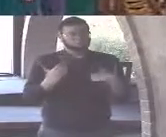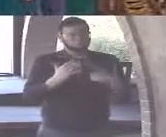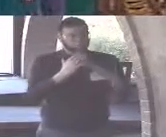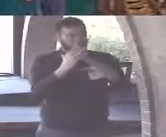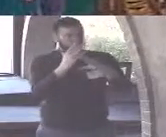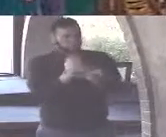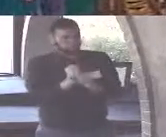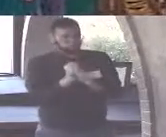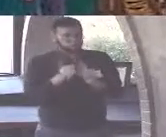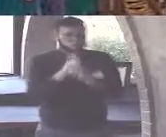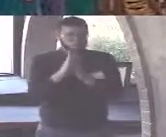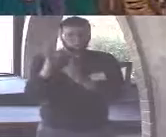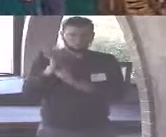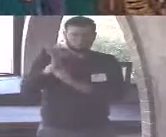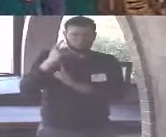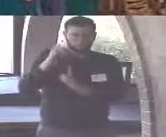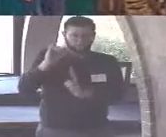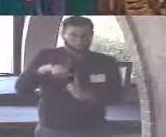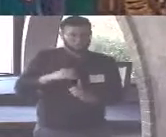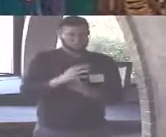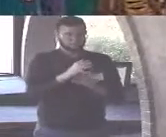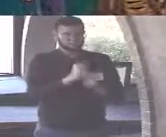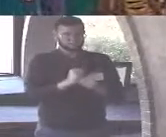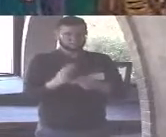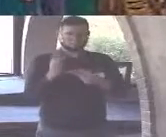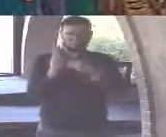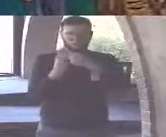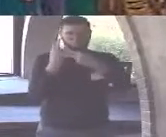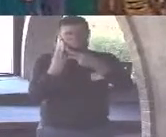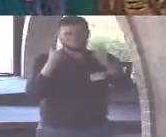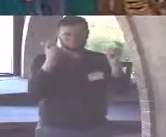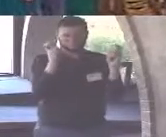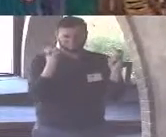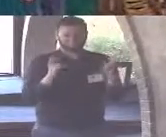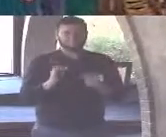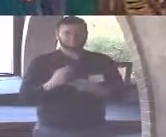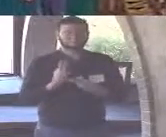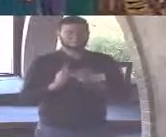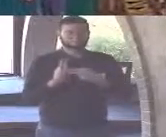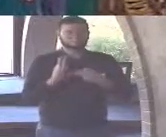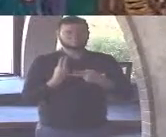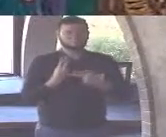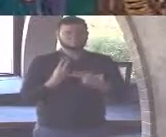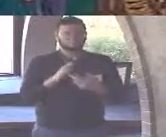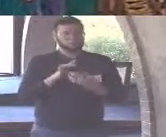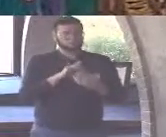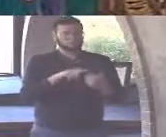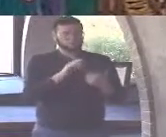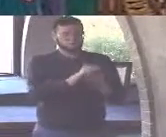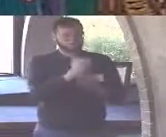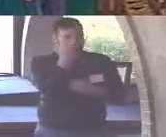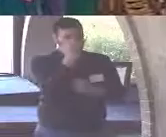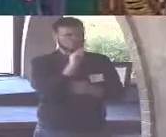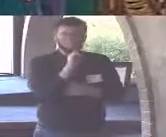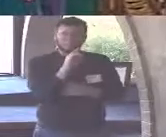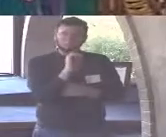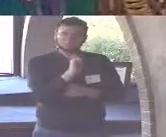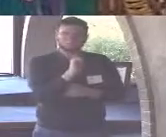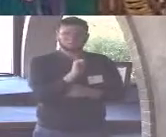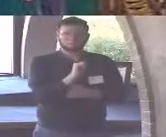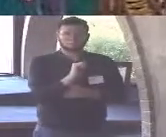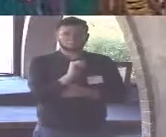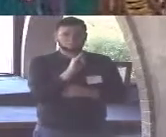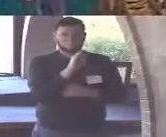reactive incredibly marketable hashtag that has come to attach itself to that idea the idea itself